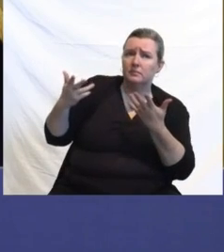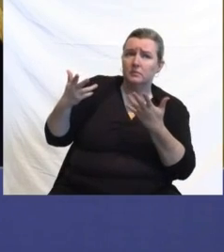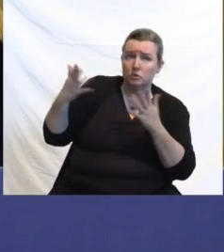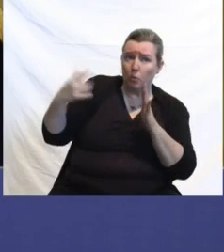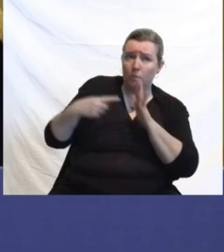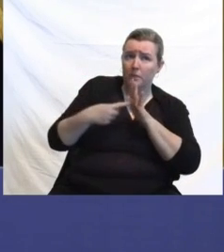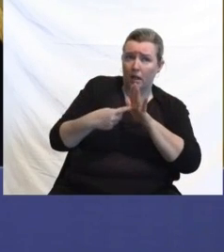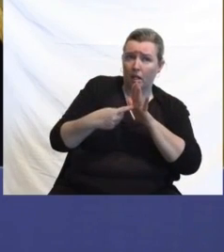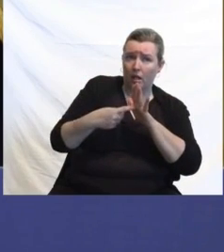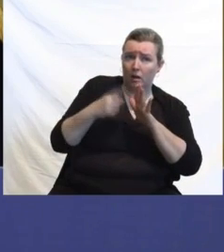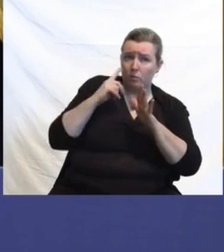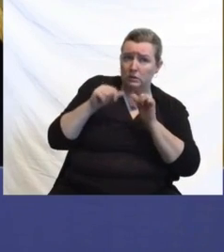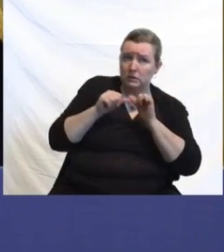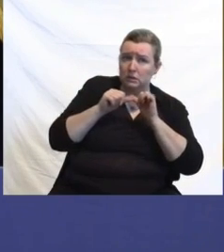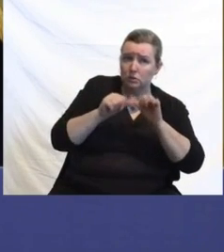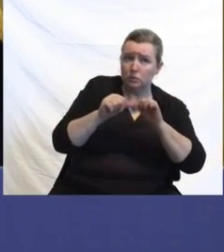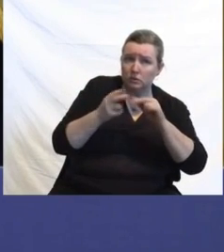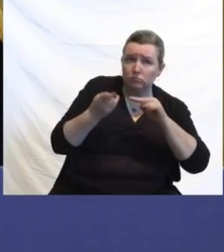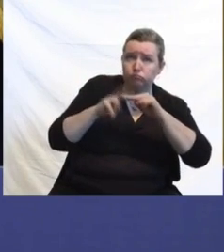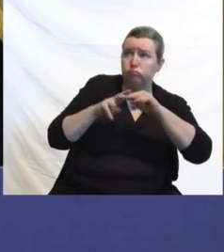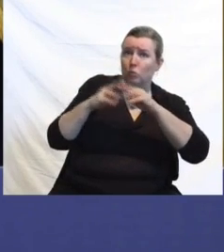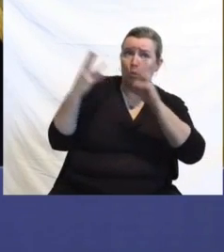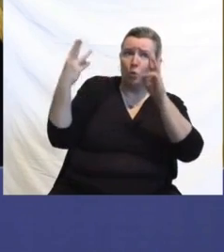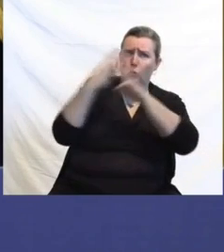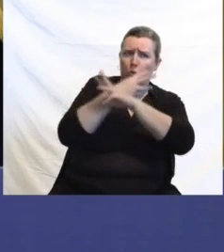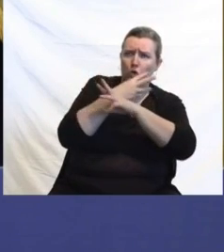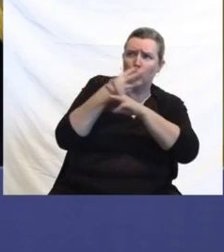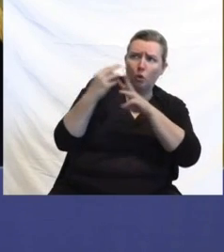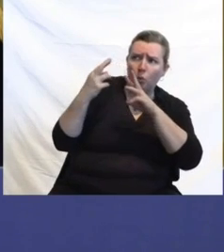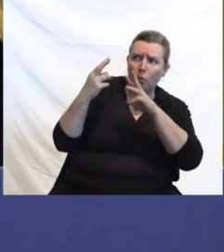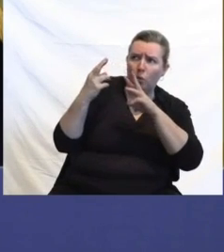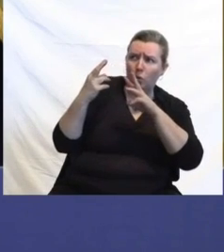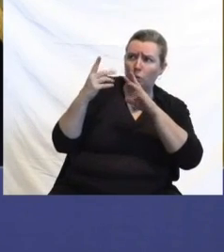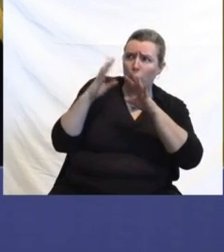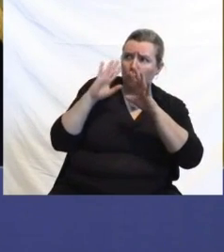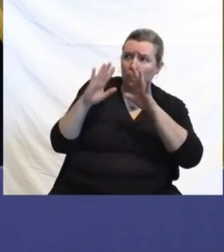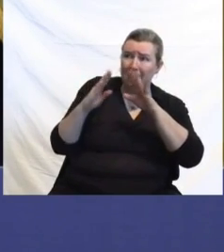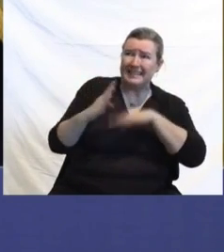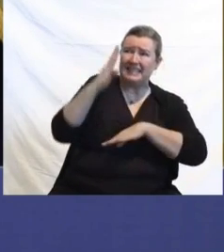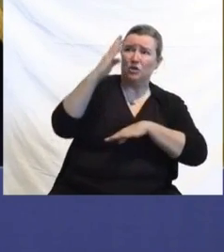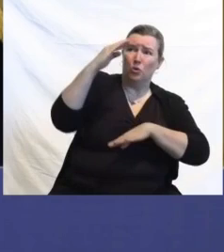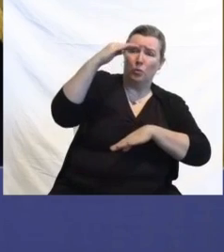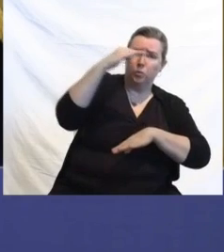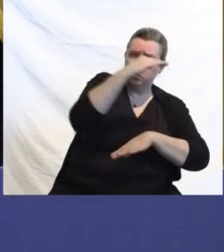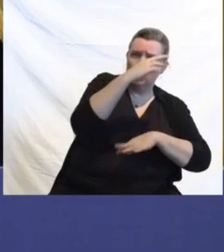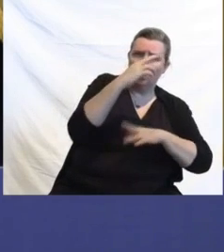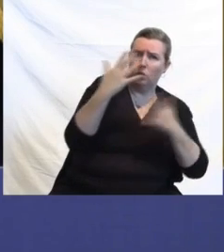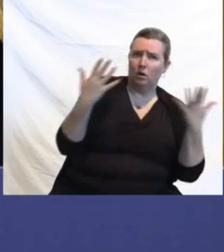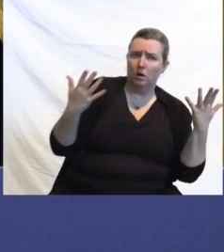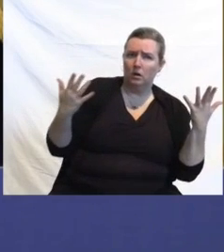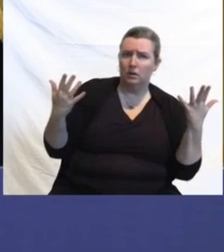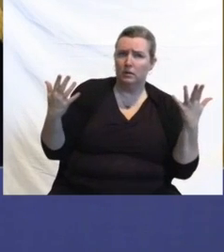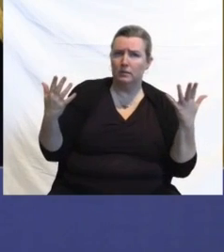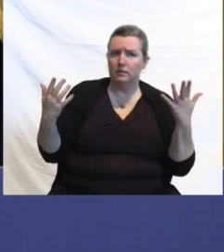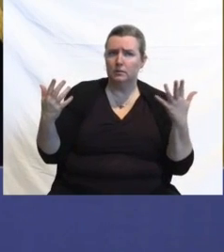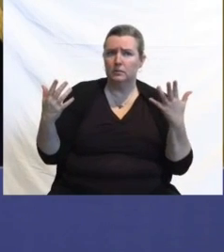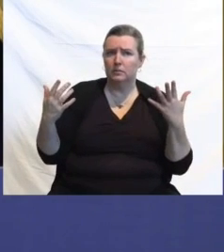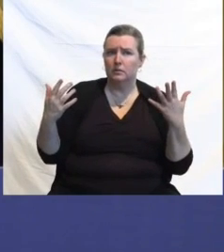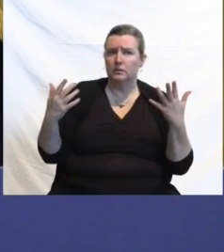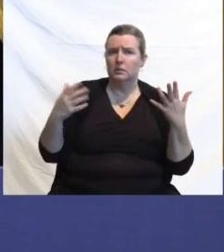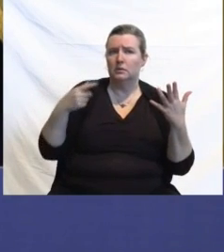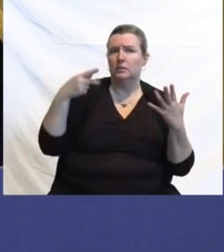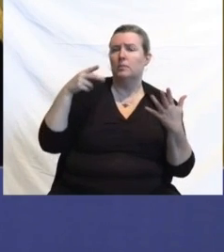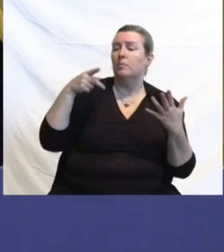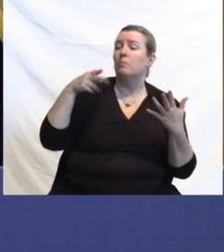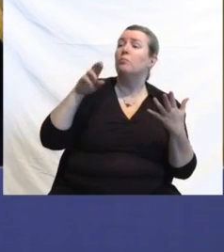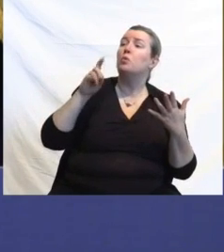will it get or could it get? On the Reproductive Freedom Act, it's still uncertain whether this will come up for a vote